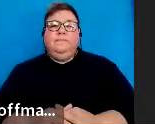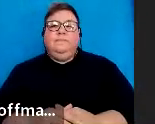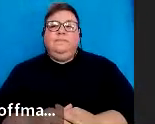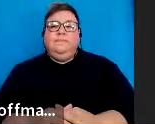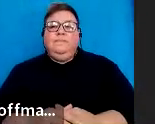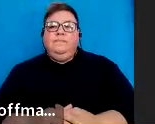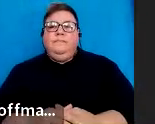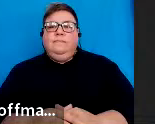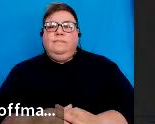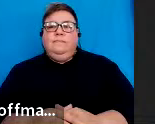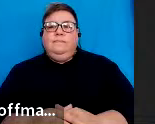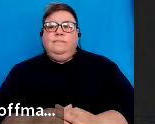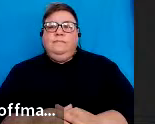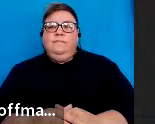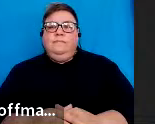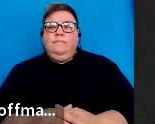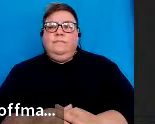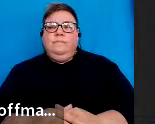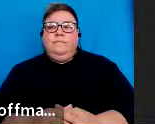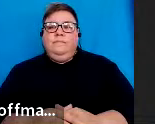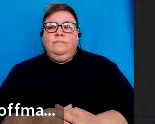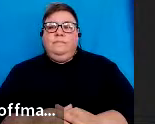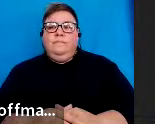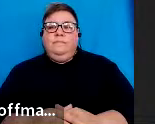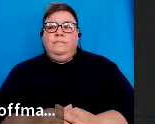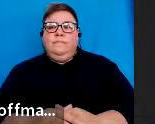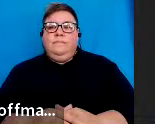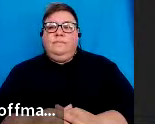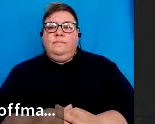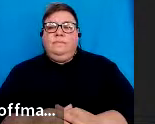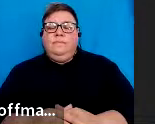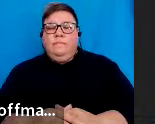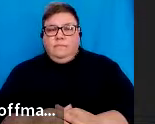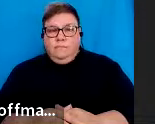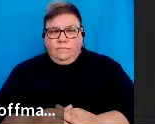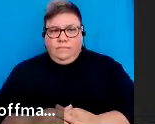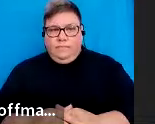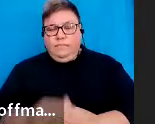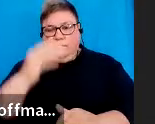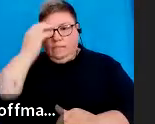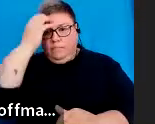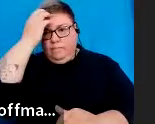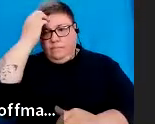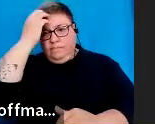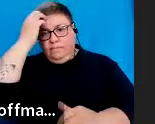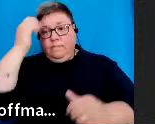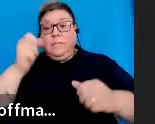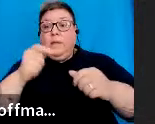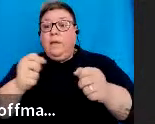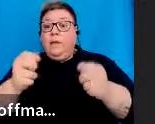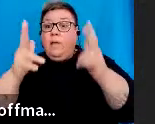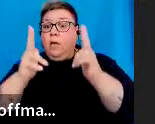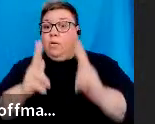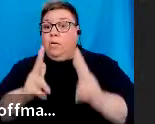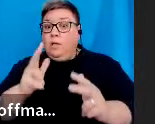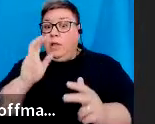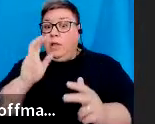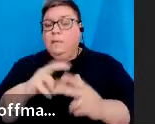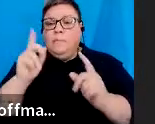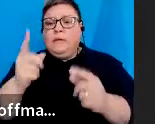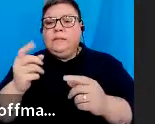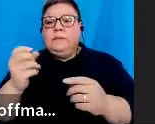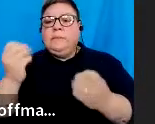what can, what it says here, the director sometimes needs to be a manual intervention.